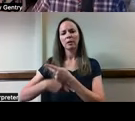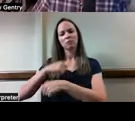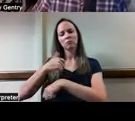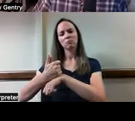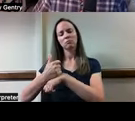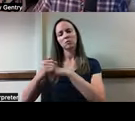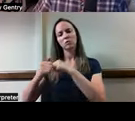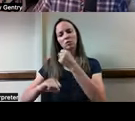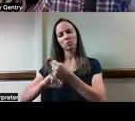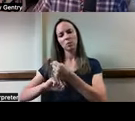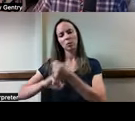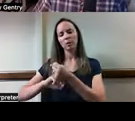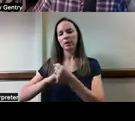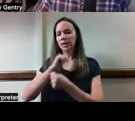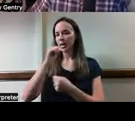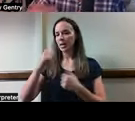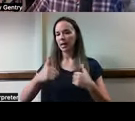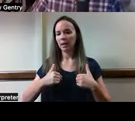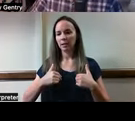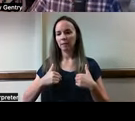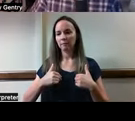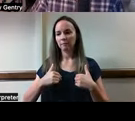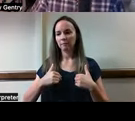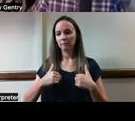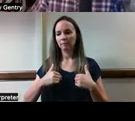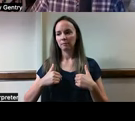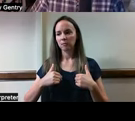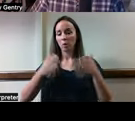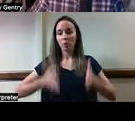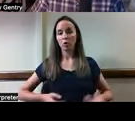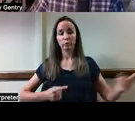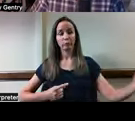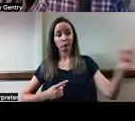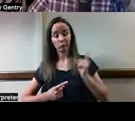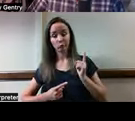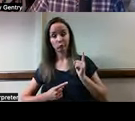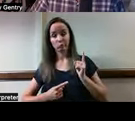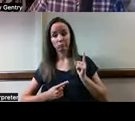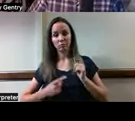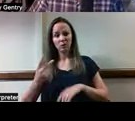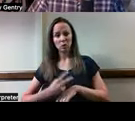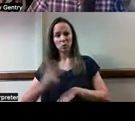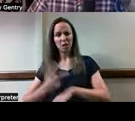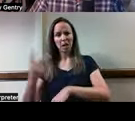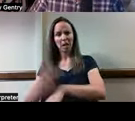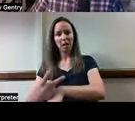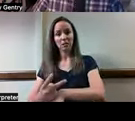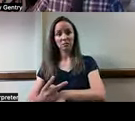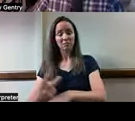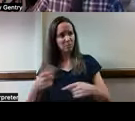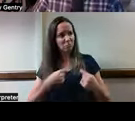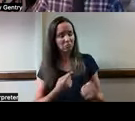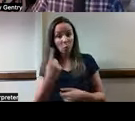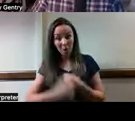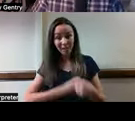home. Was no longer going to have a need for the person who had been visiting her every other day for a year to